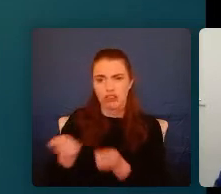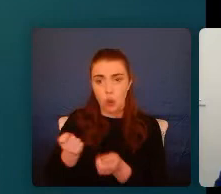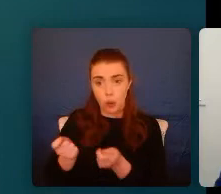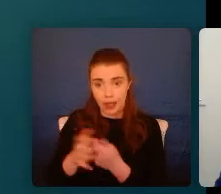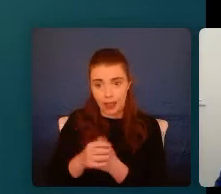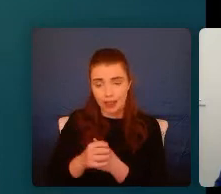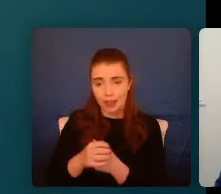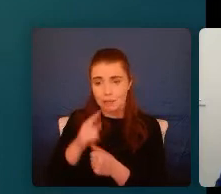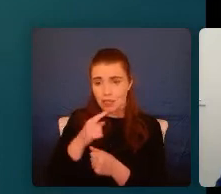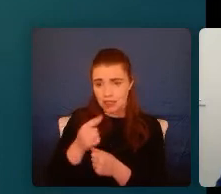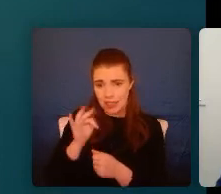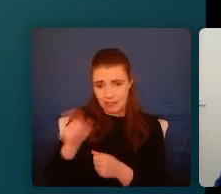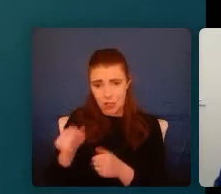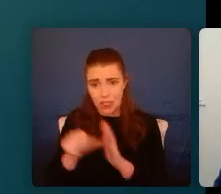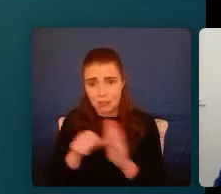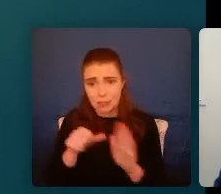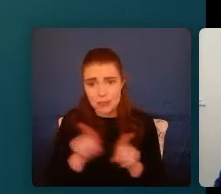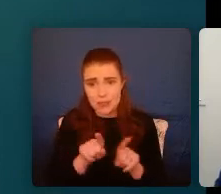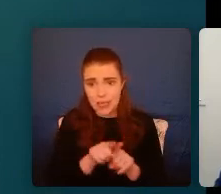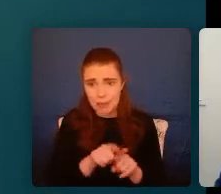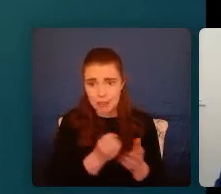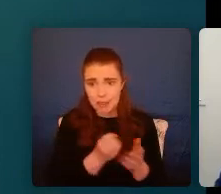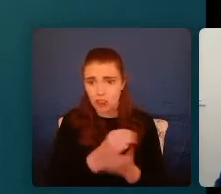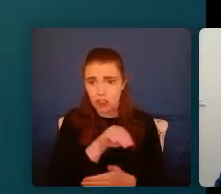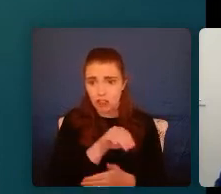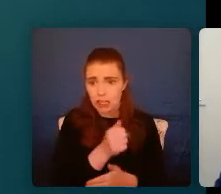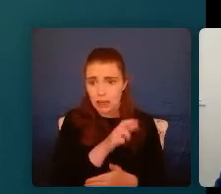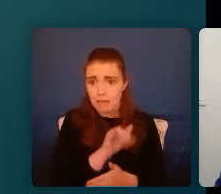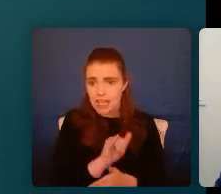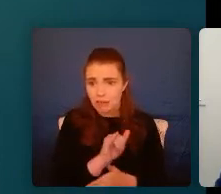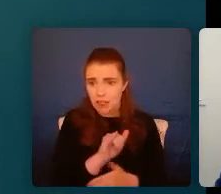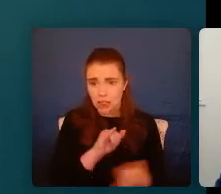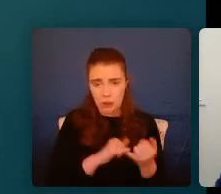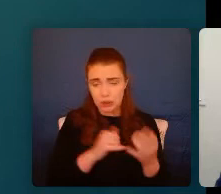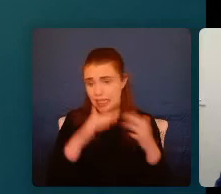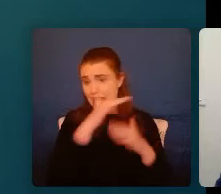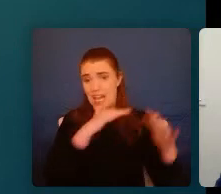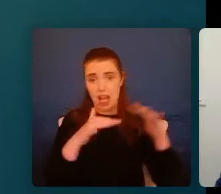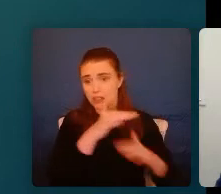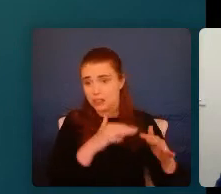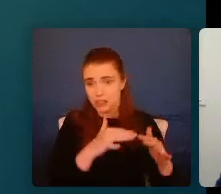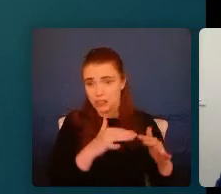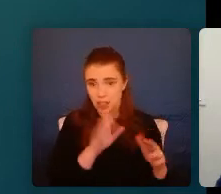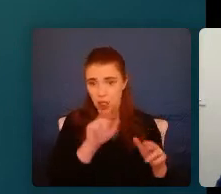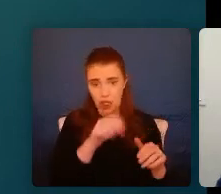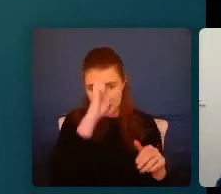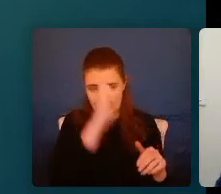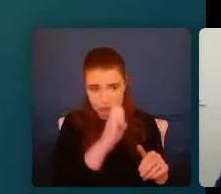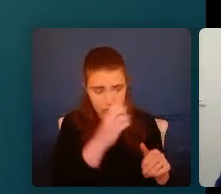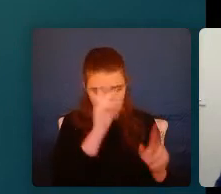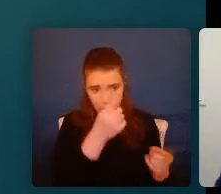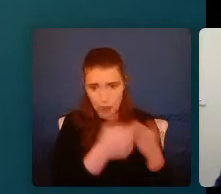experience has been like Mary's has, where it was chaos, it was unpredictable, where there's a complete and utter absence of control in their life.